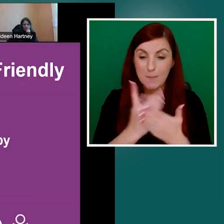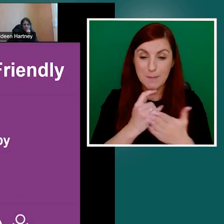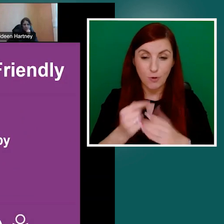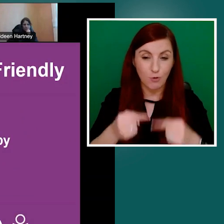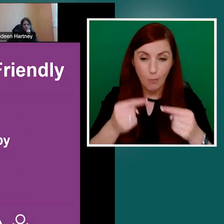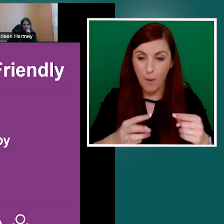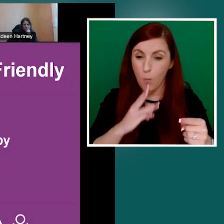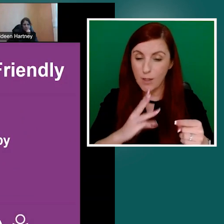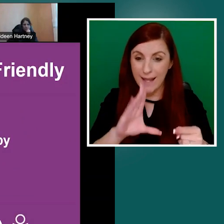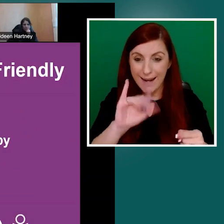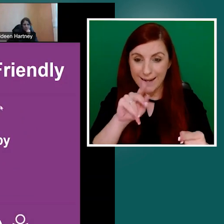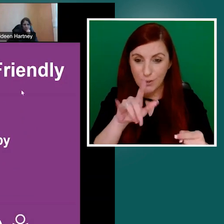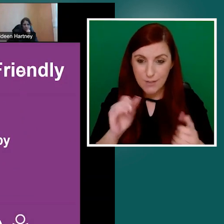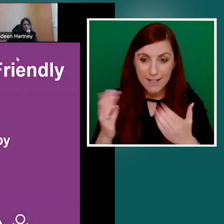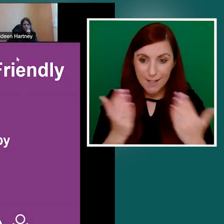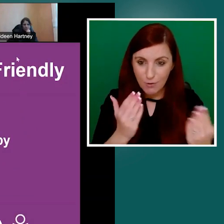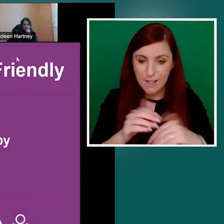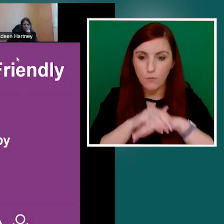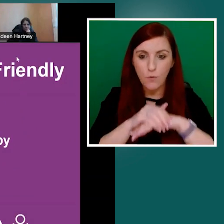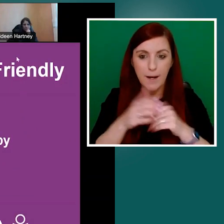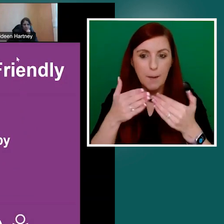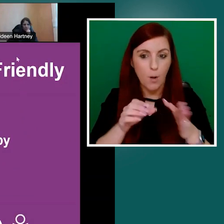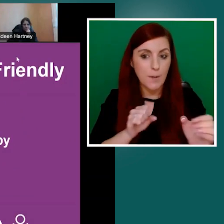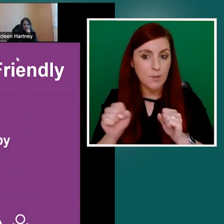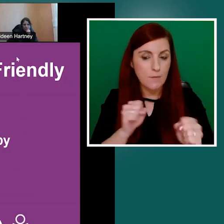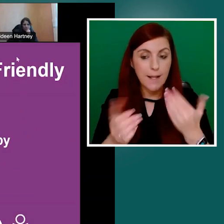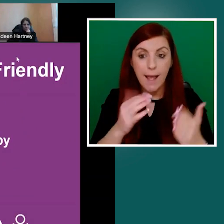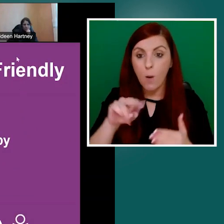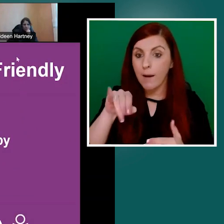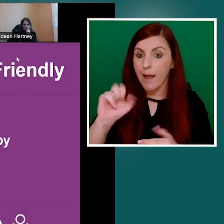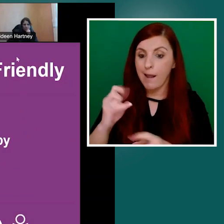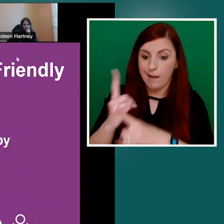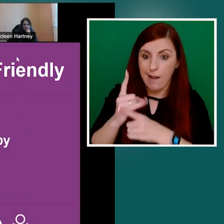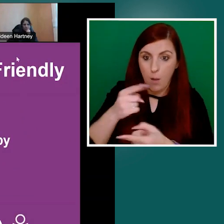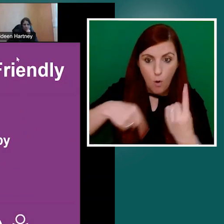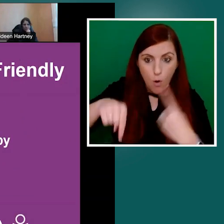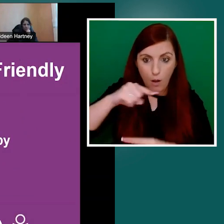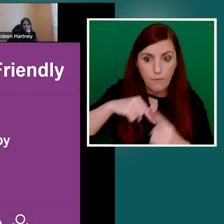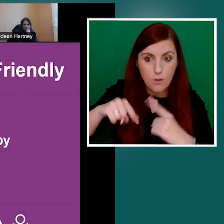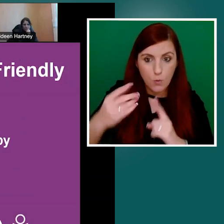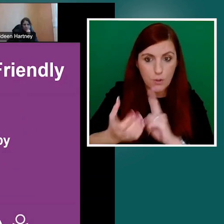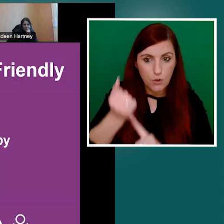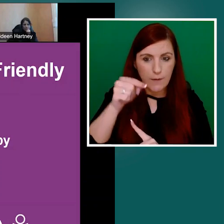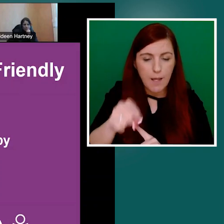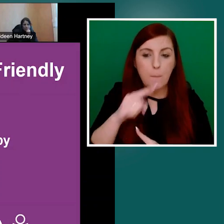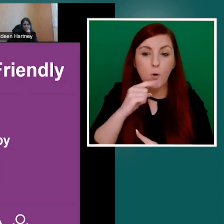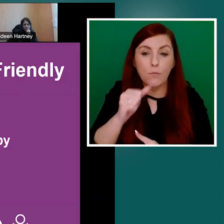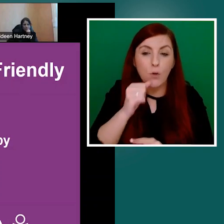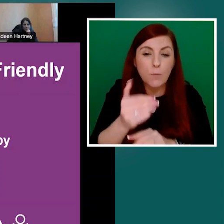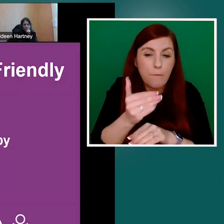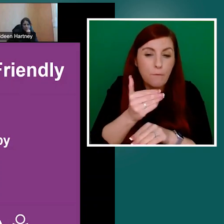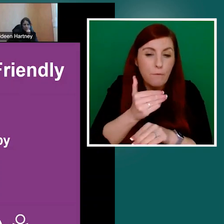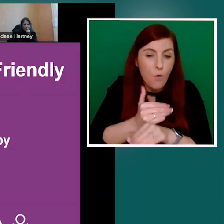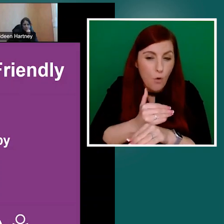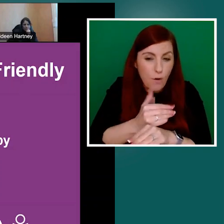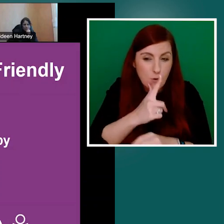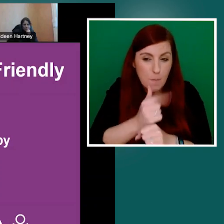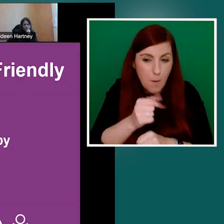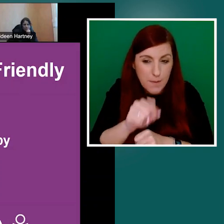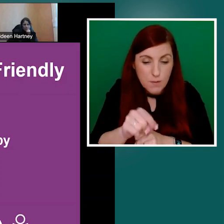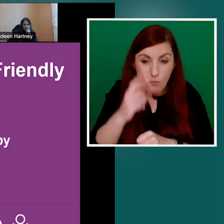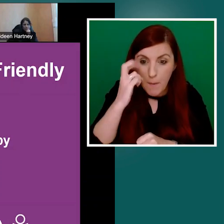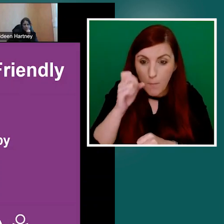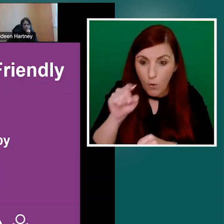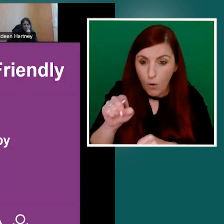all in that. And just before I give the floor to NALA, can I just remind people, by the way, that you have the Q&A function there on your screen. If